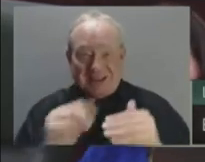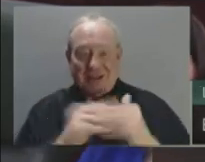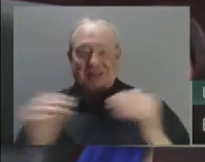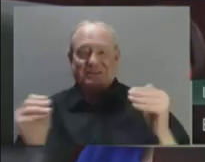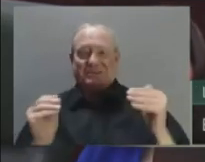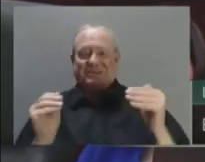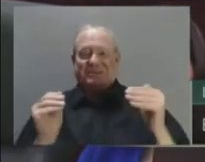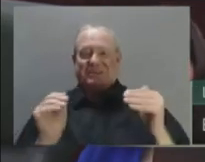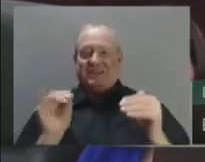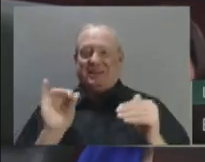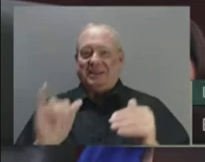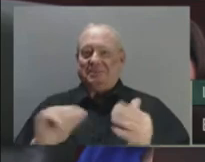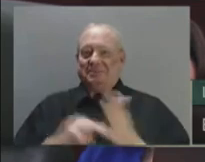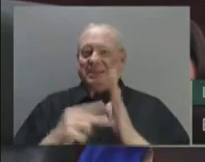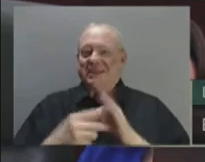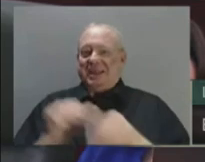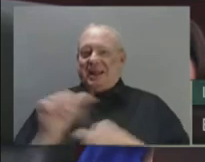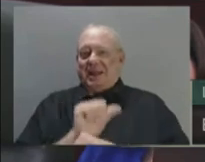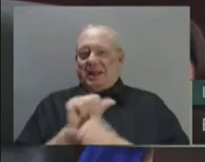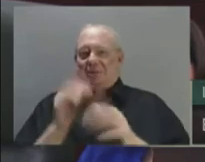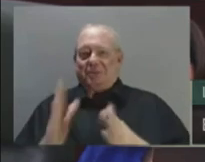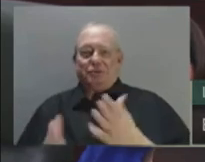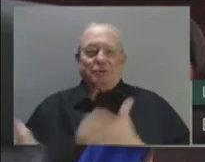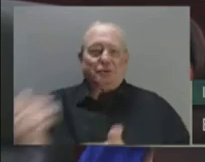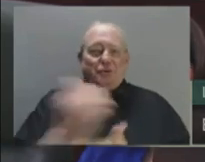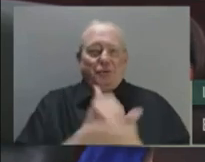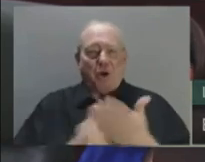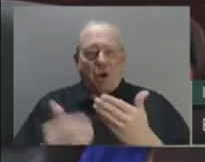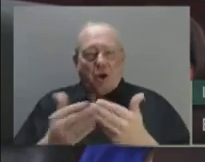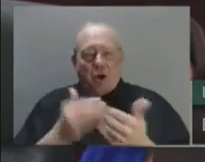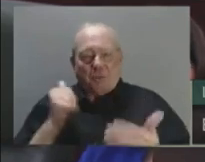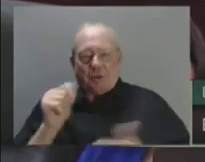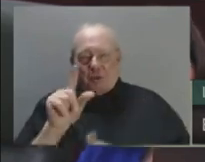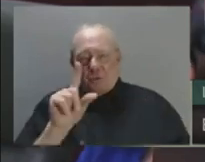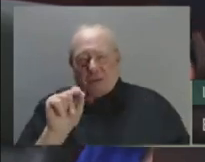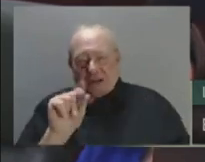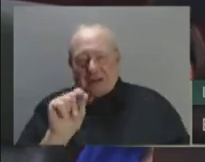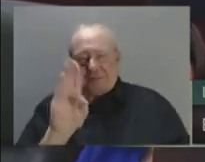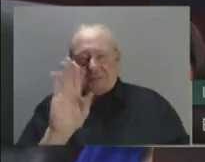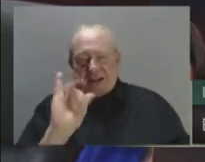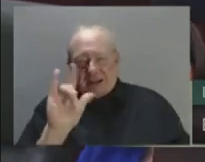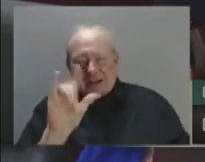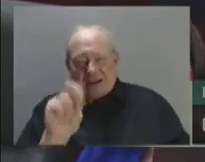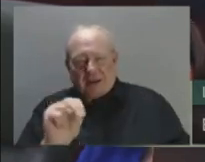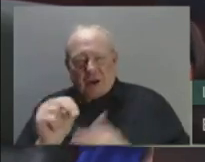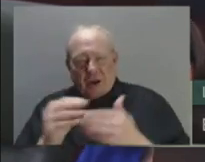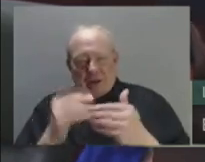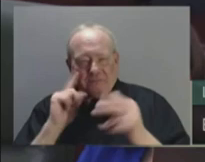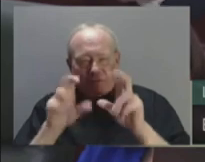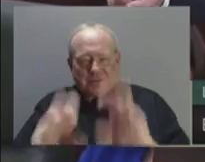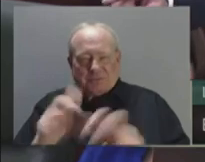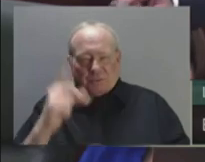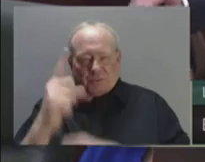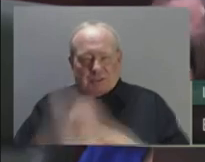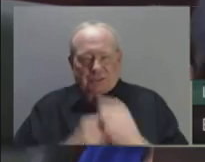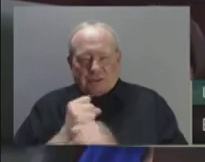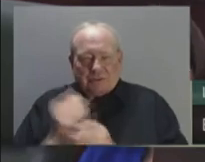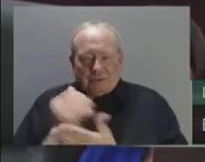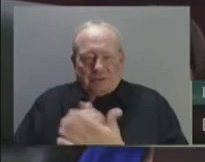billion a year in investment income, and while we all wish we started reinvestment earlier, the best day to start is today.